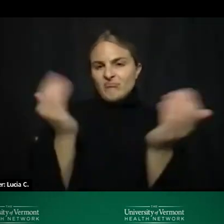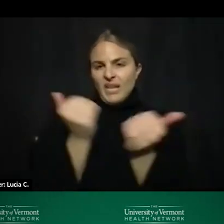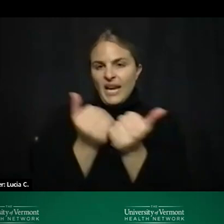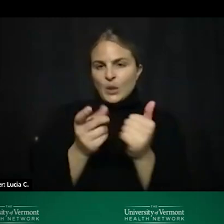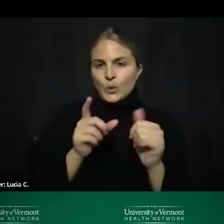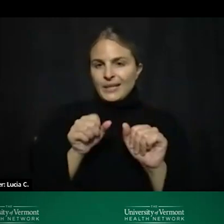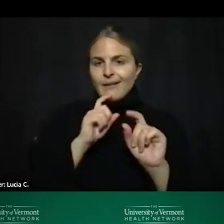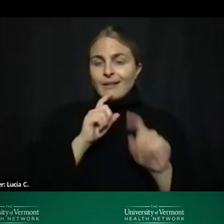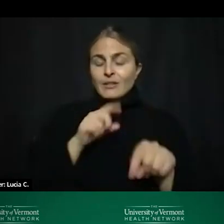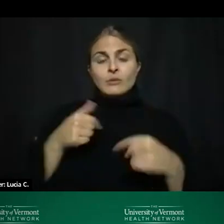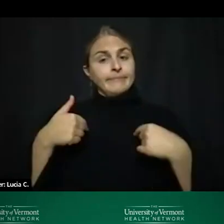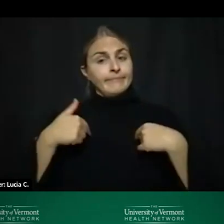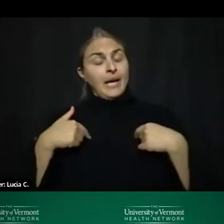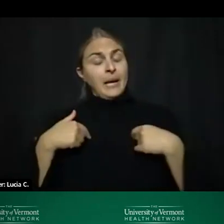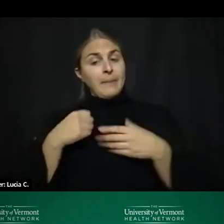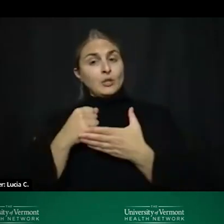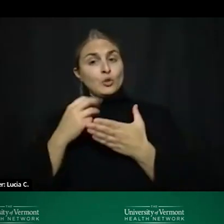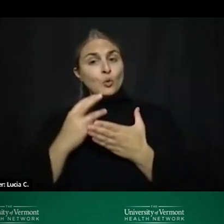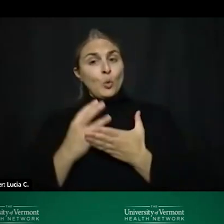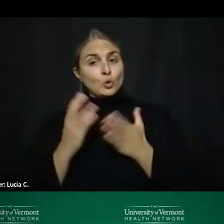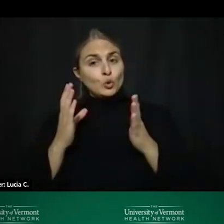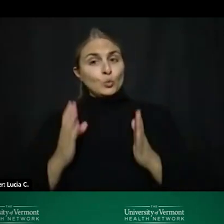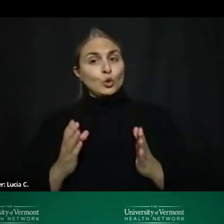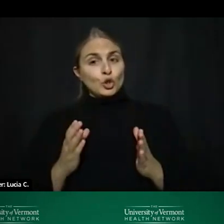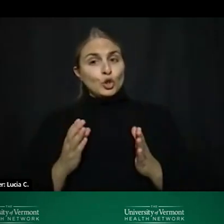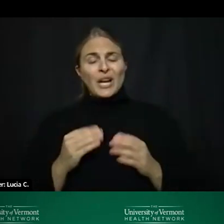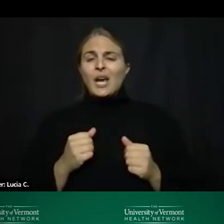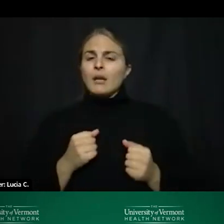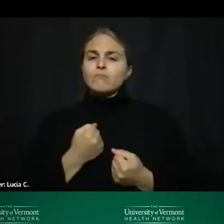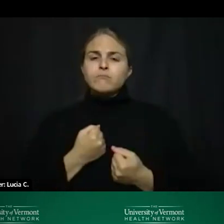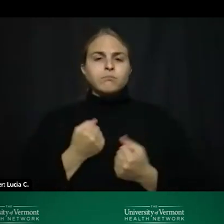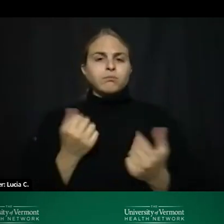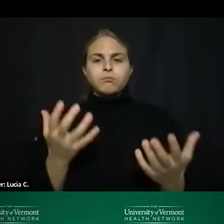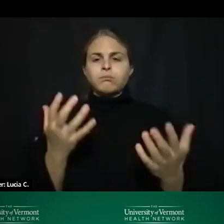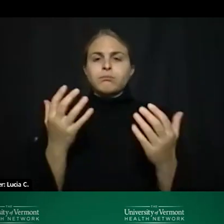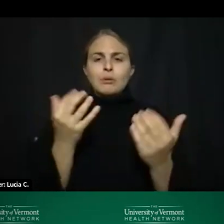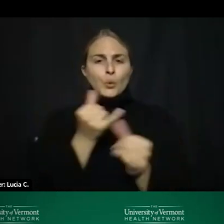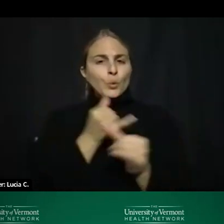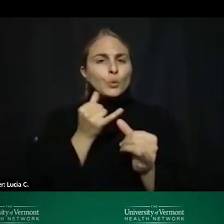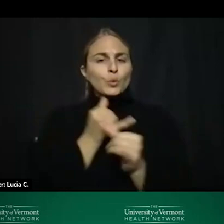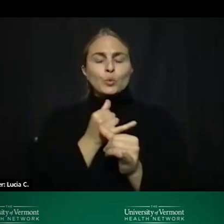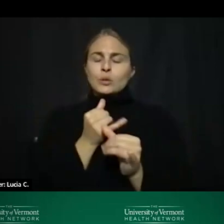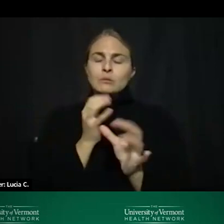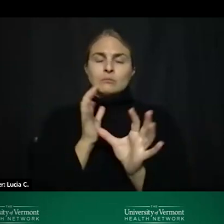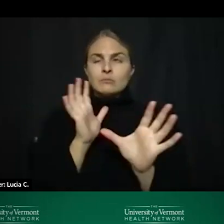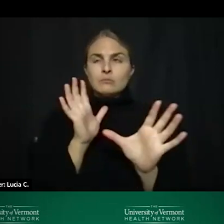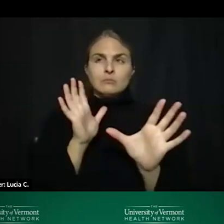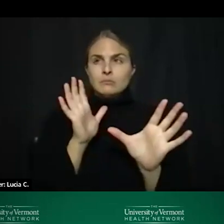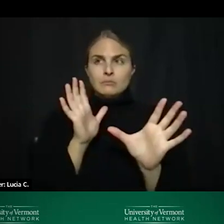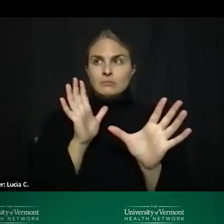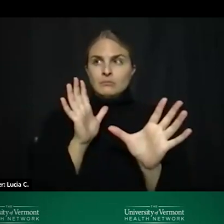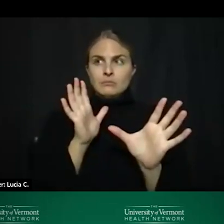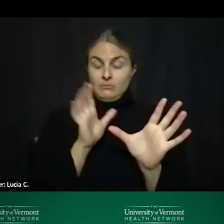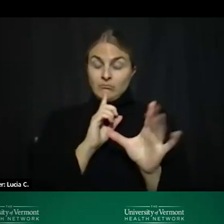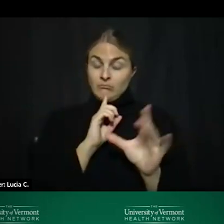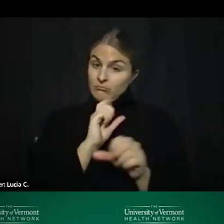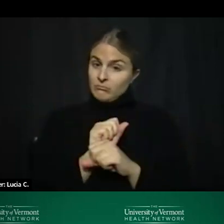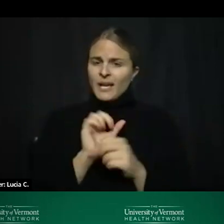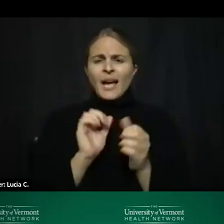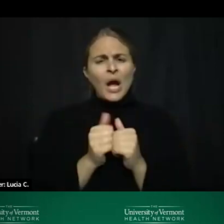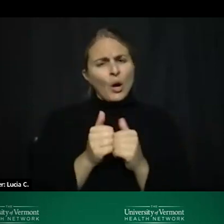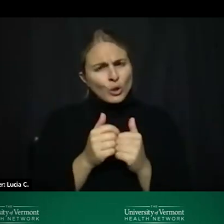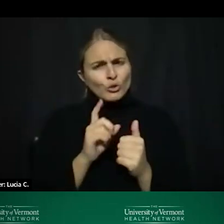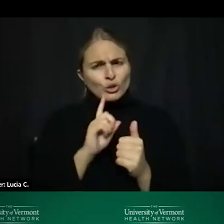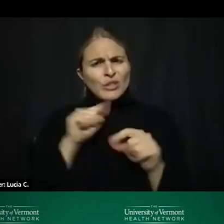um i'm a social worker in the community and burnout is high um how will you ensure that this is a safe